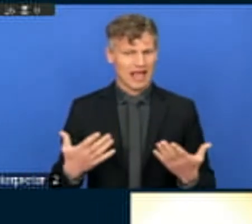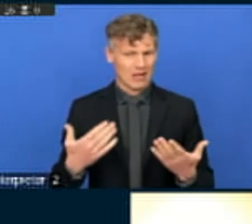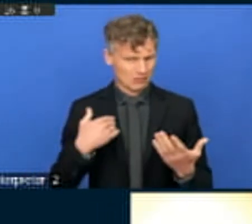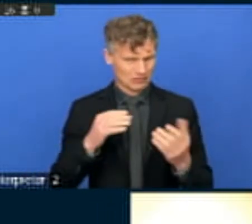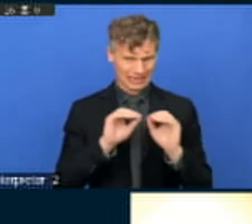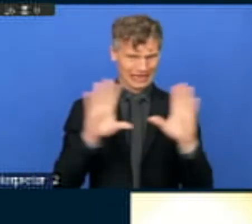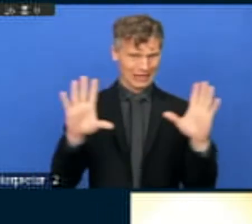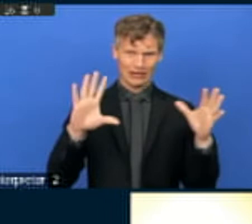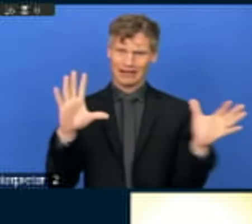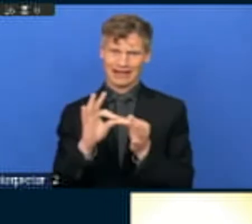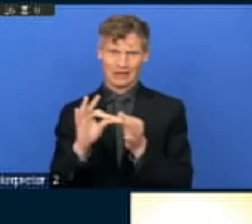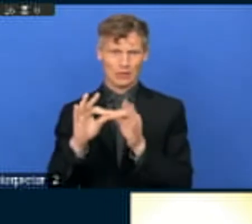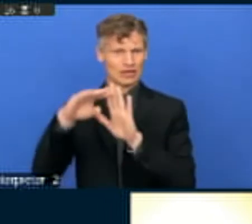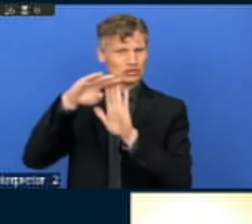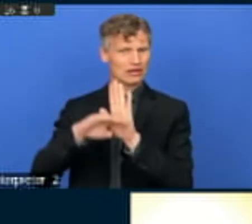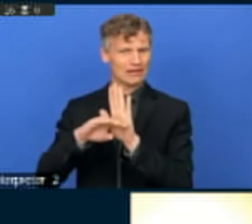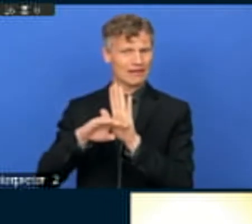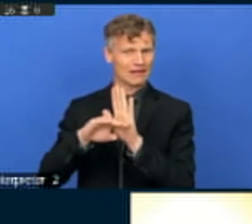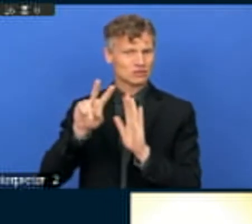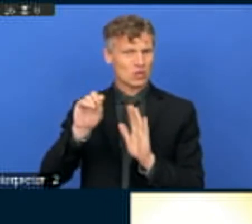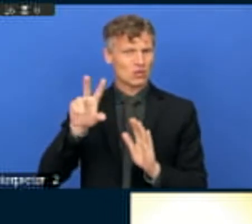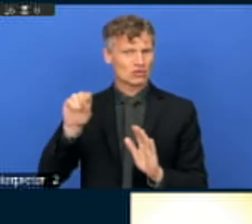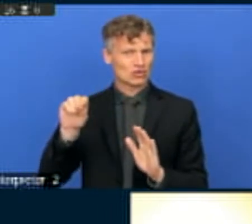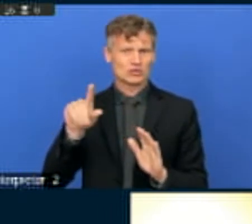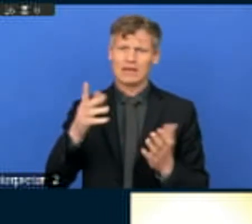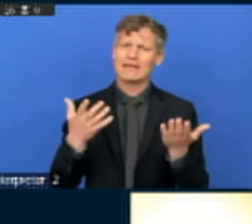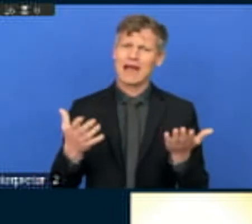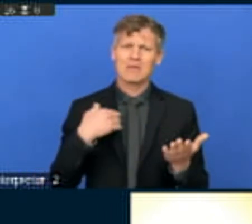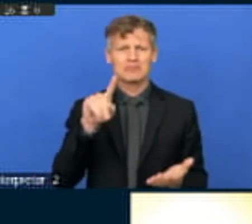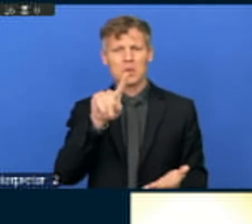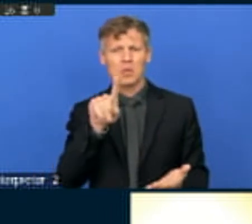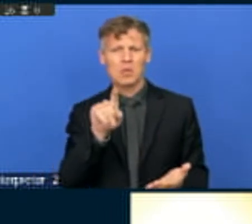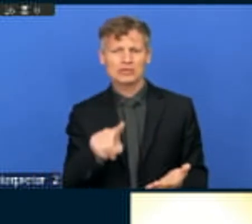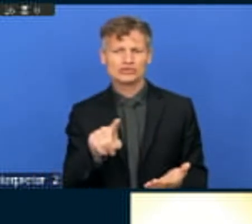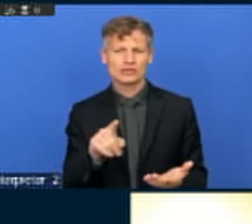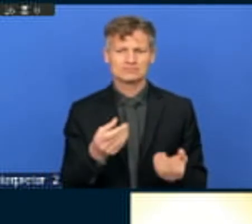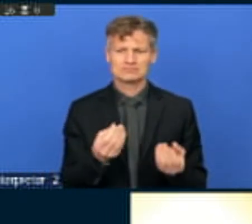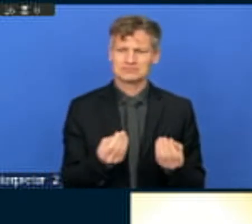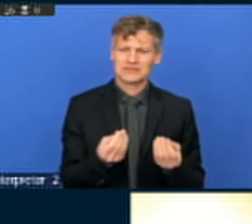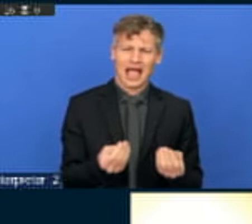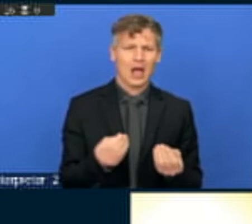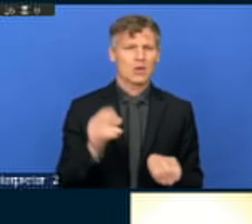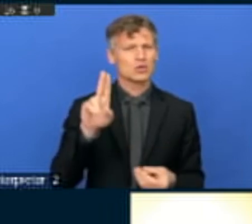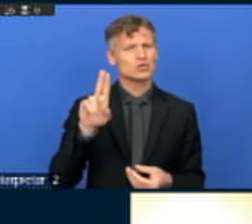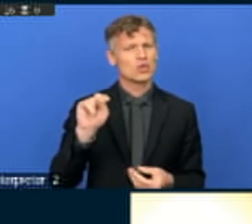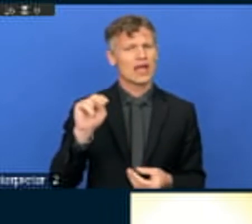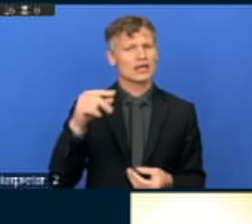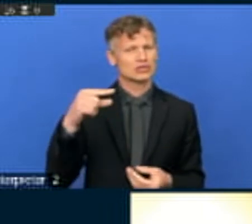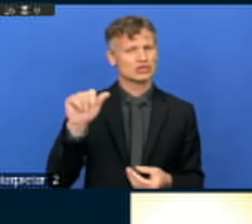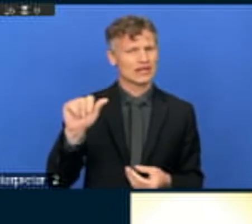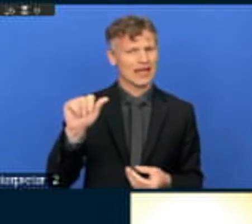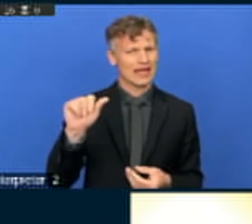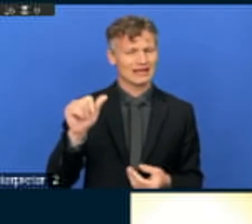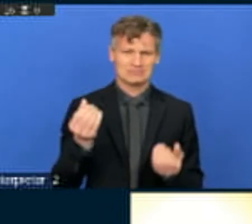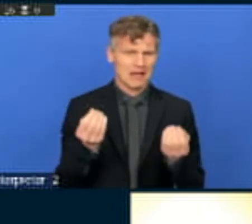meeting an opportunity to accelerate the SDGs and Agenda 2063, including